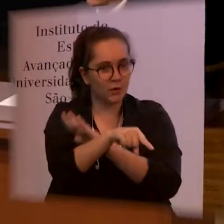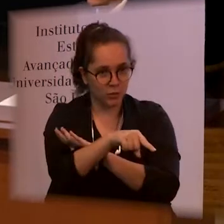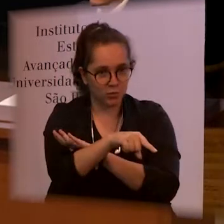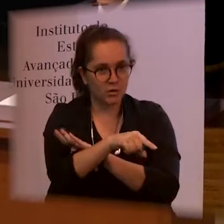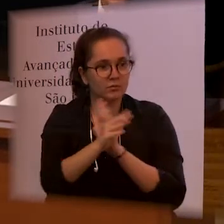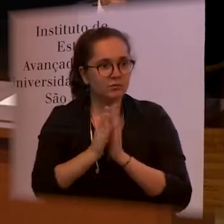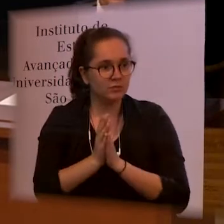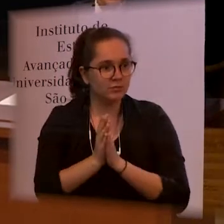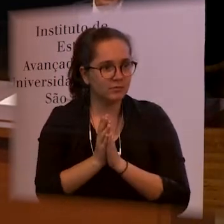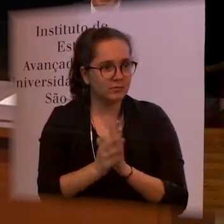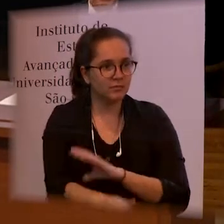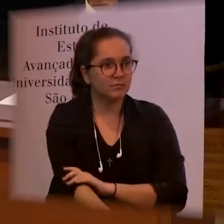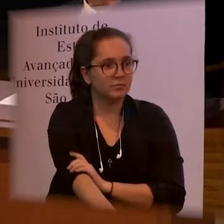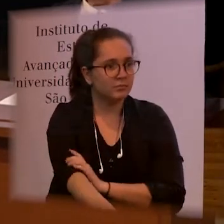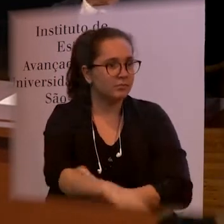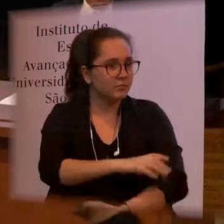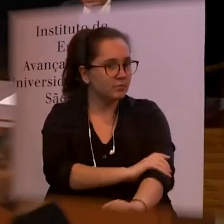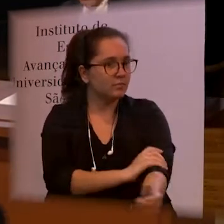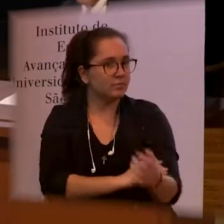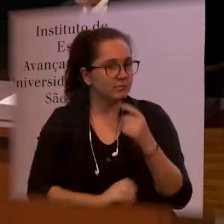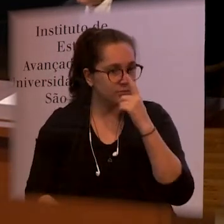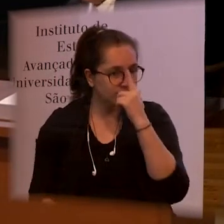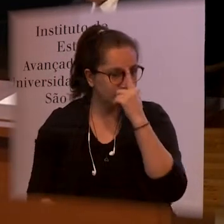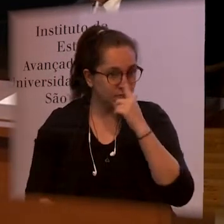we already have two questions